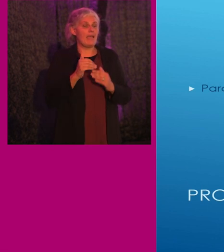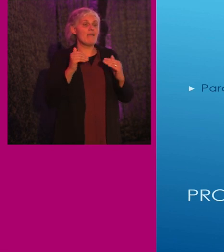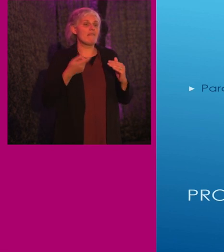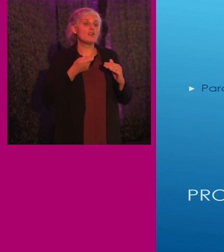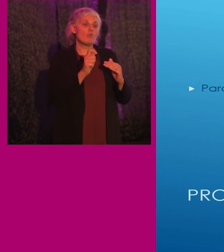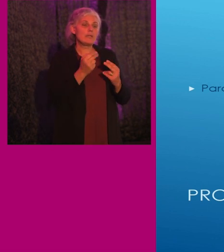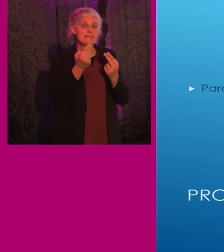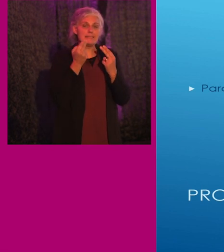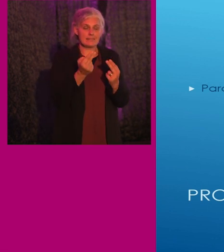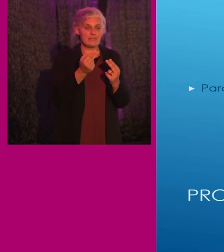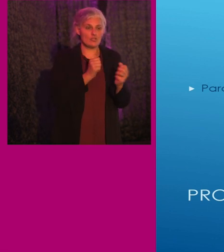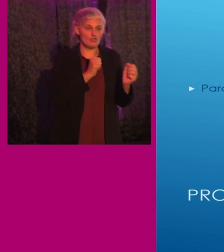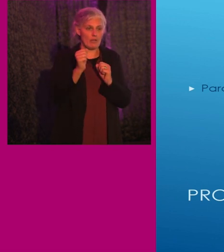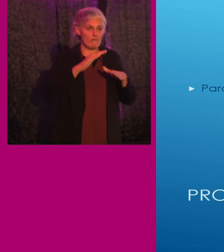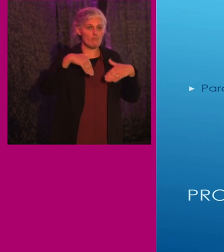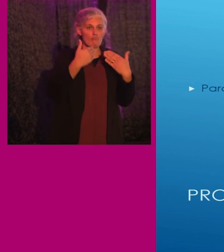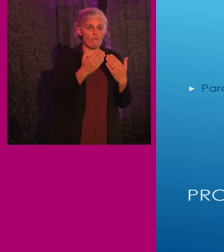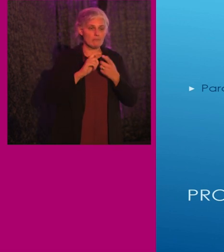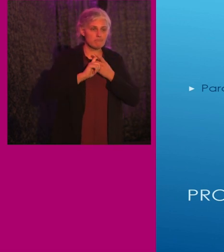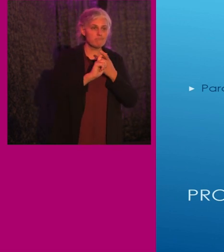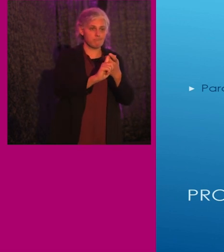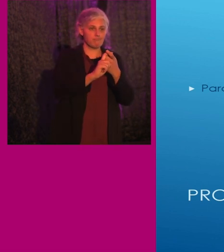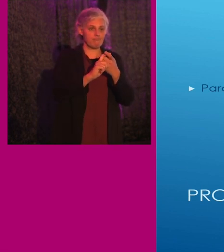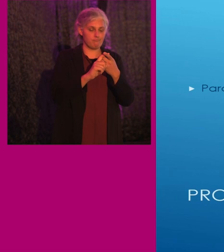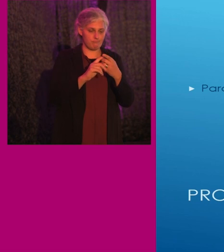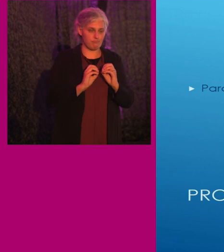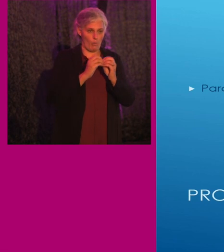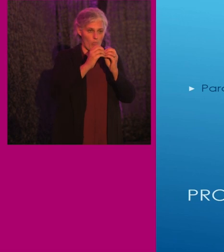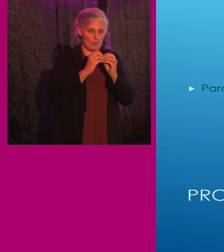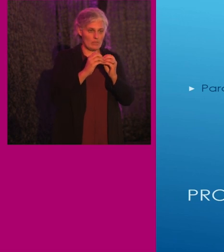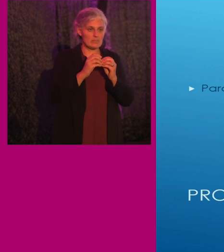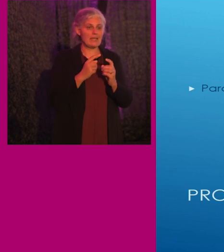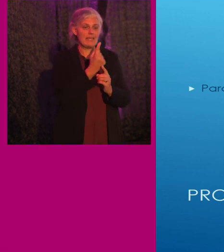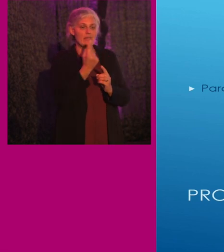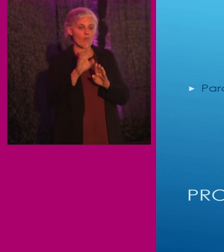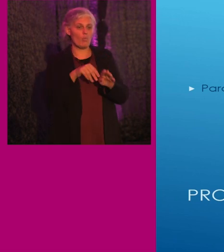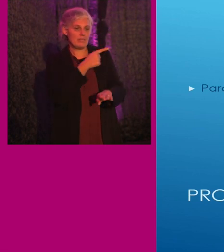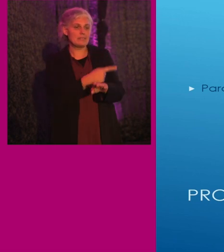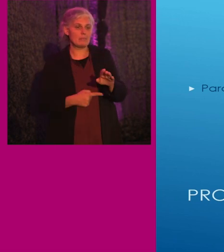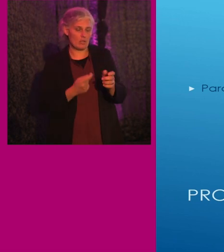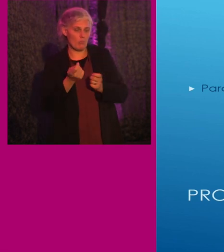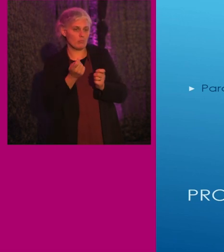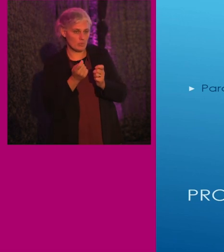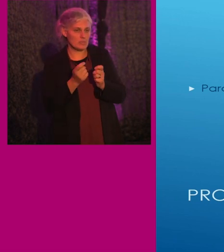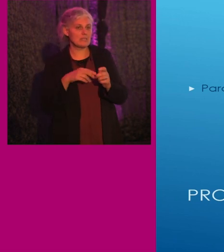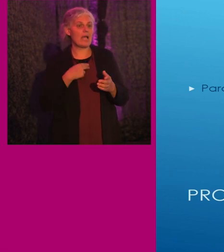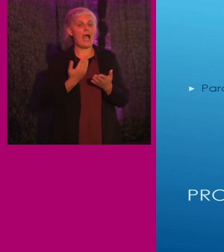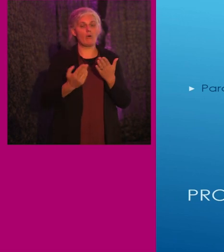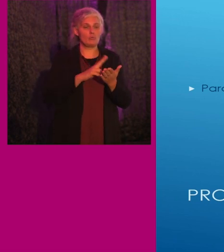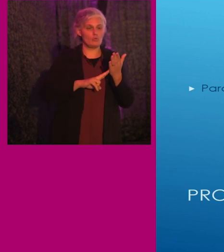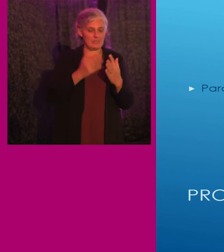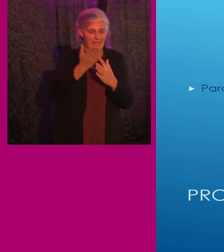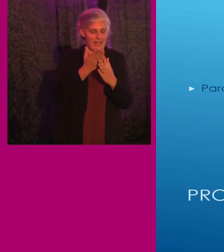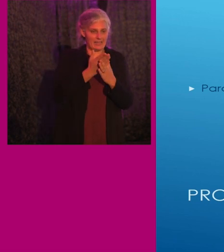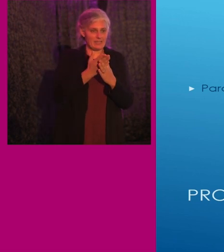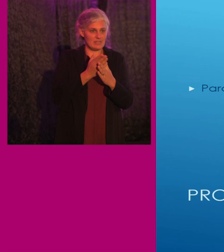required service provided by fixed route operators to individuals with disabilities who are unable to use accessible